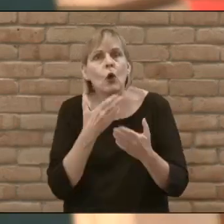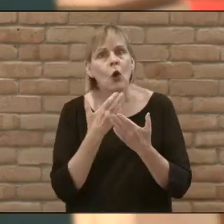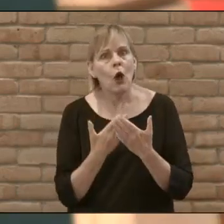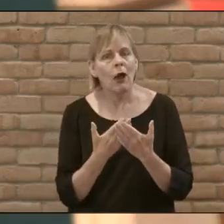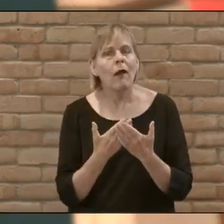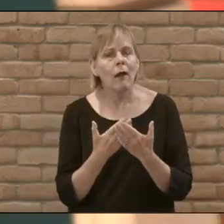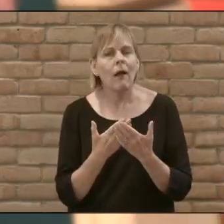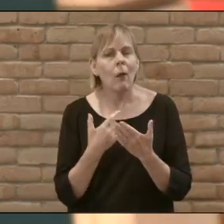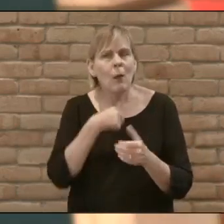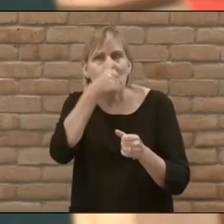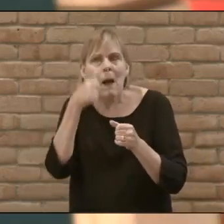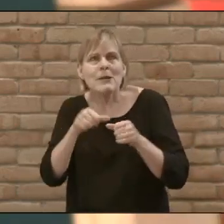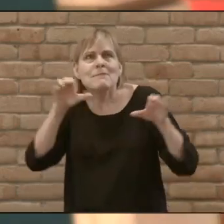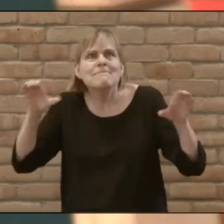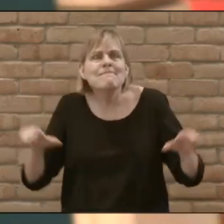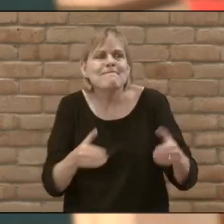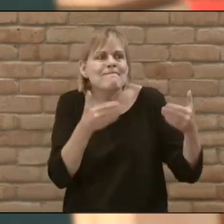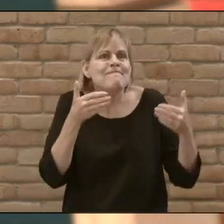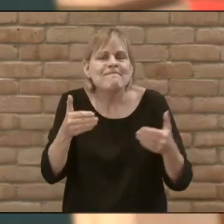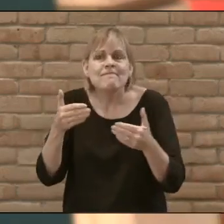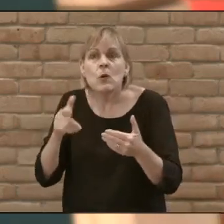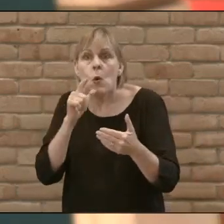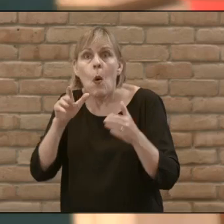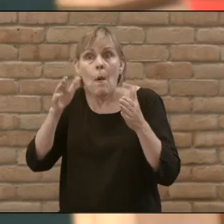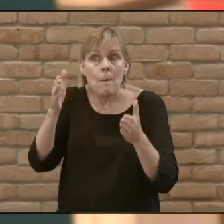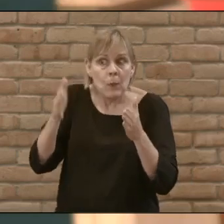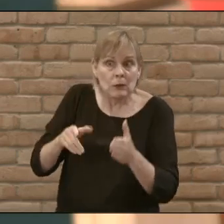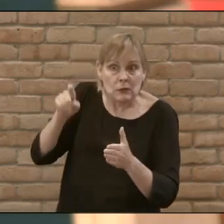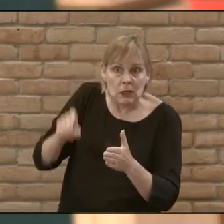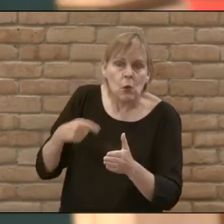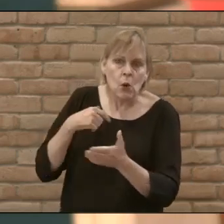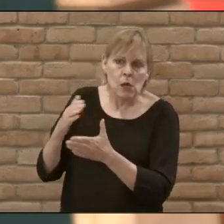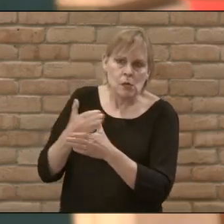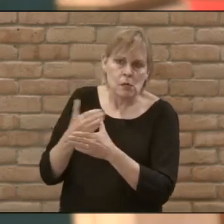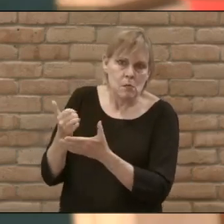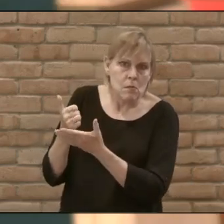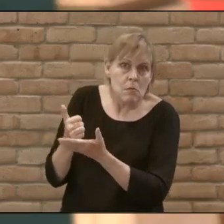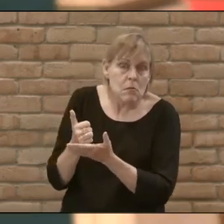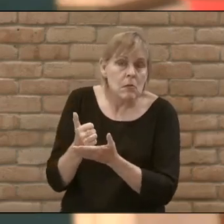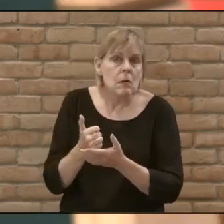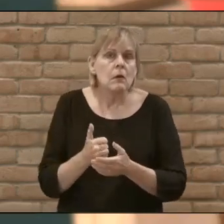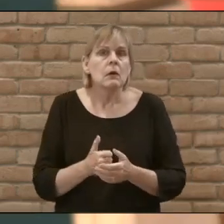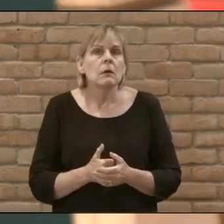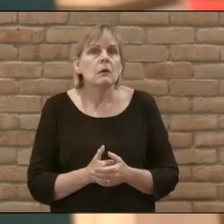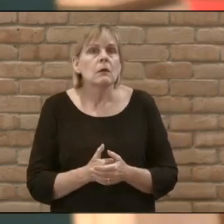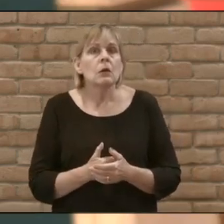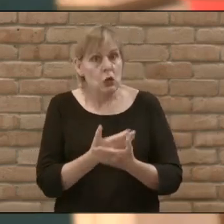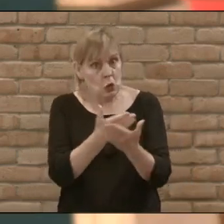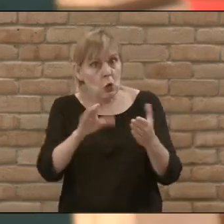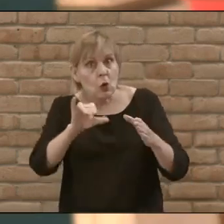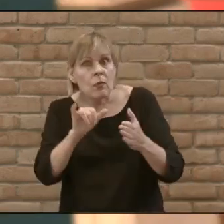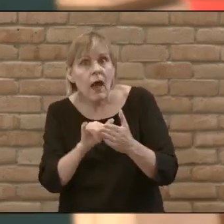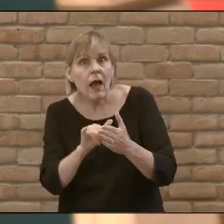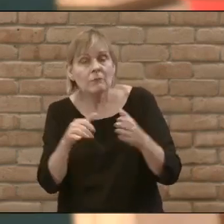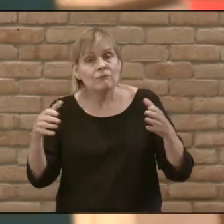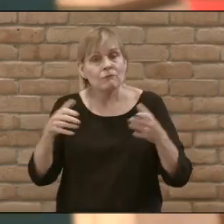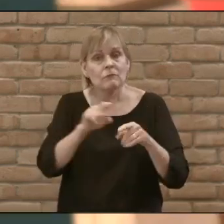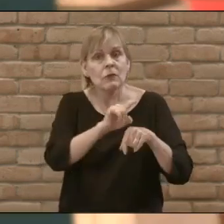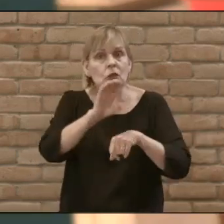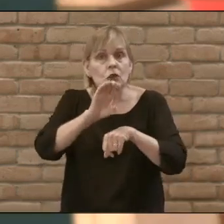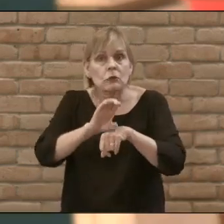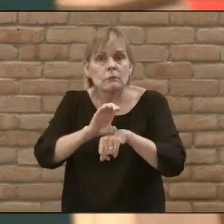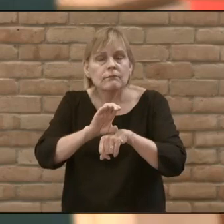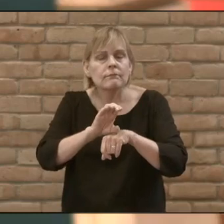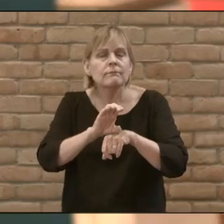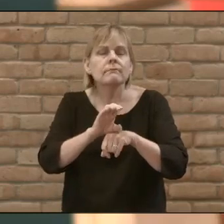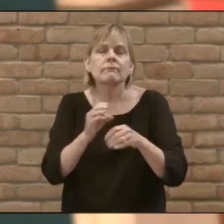And to not forget to share with those in need And so thank you for not only doing that As we gather as a church But